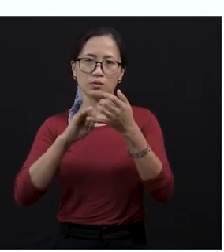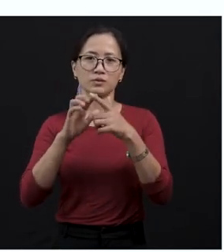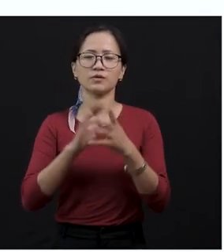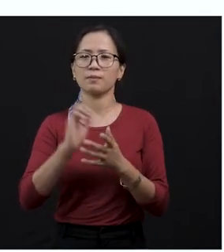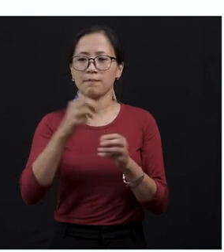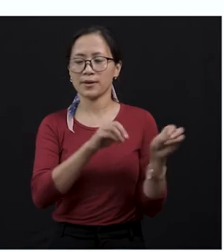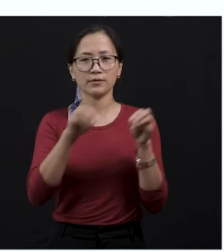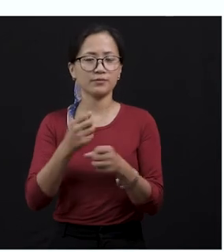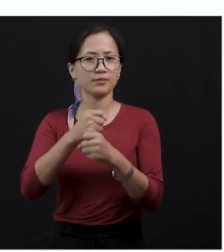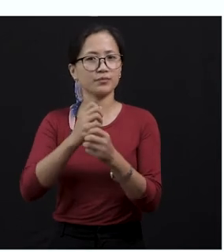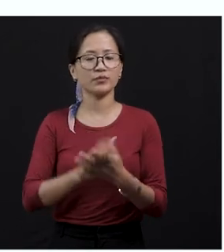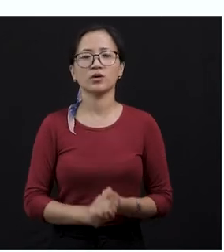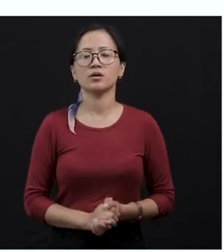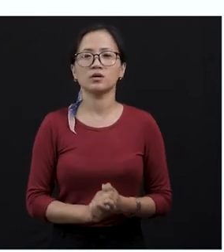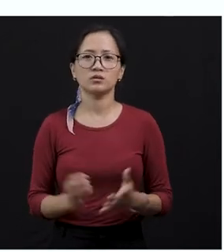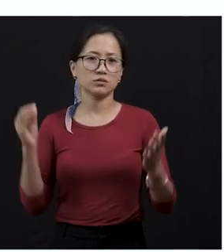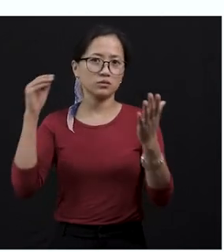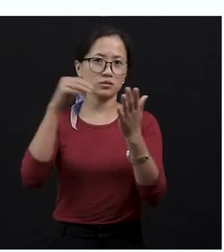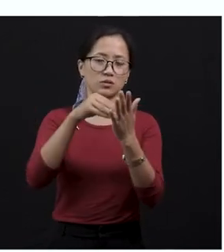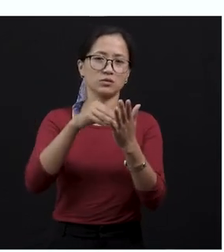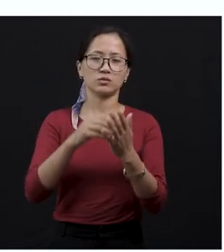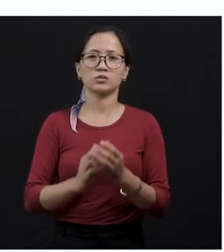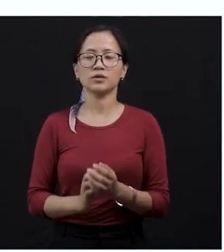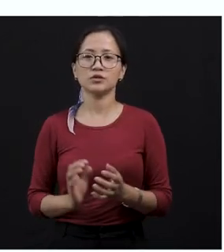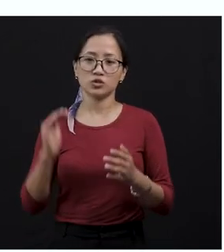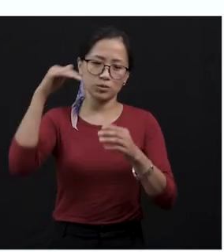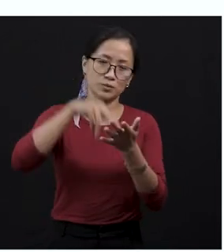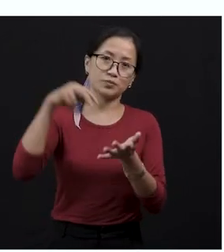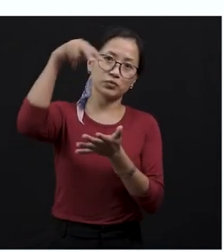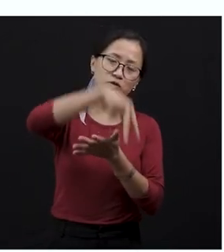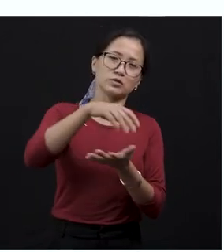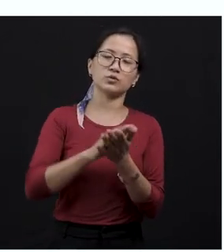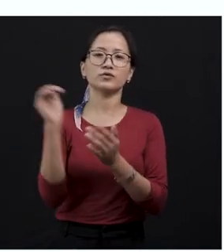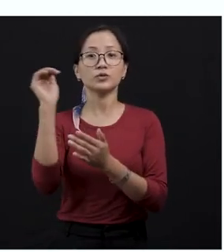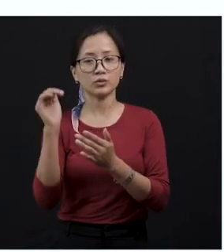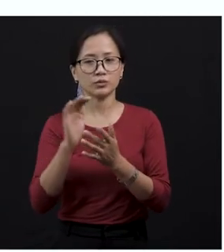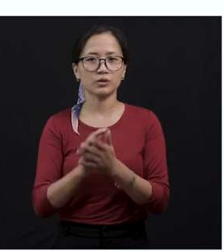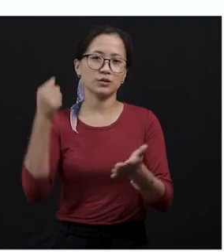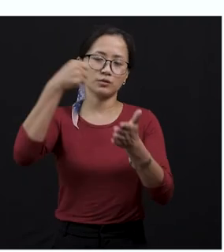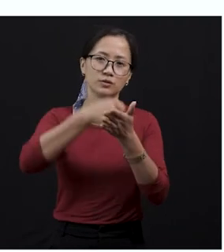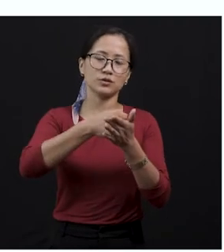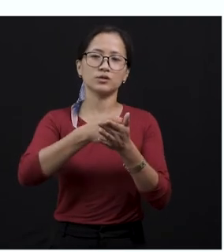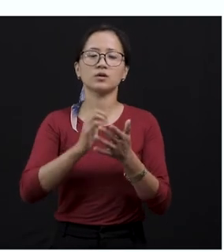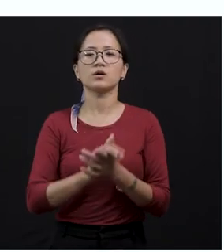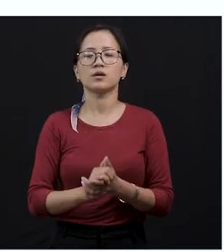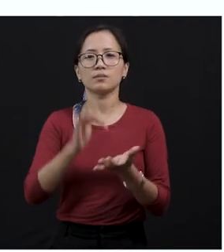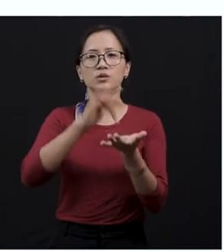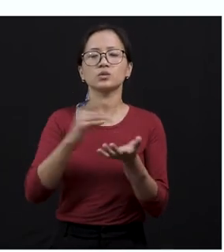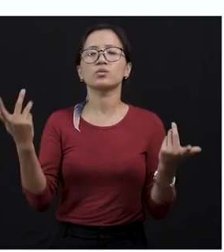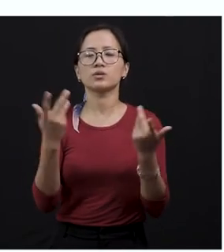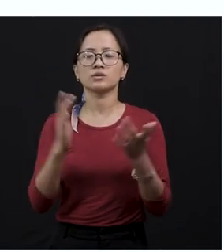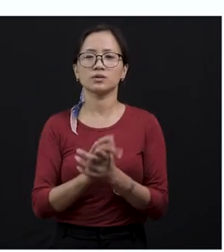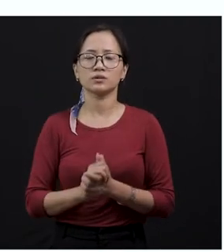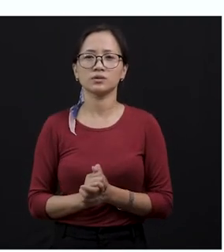the first move and he darted towards the cobra, okay? He dived towards the cobra and reached a place where the cobra can even